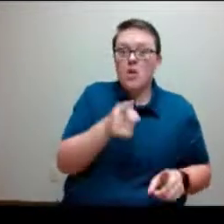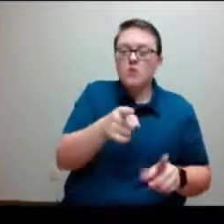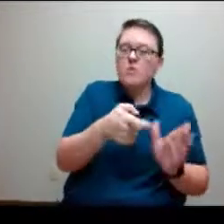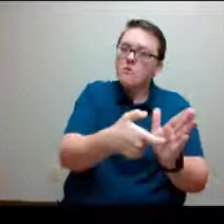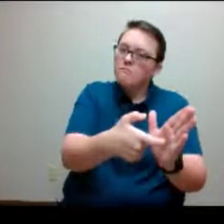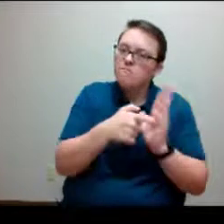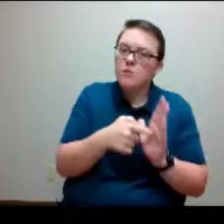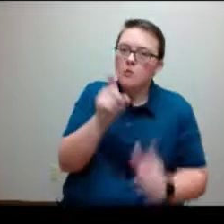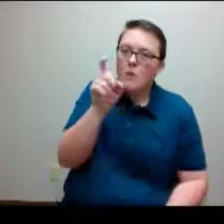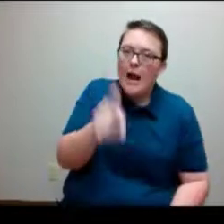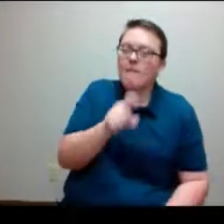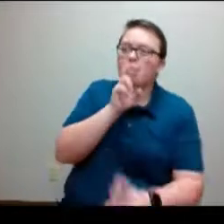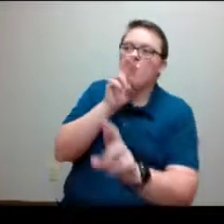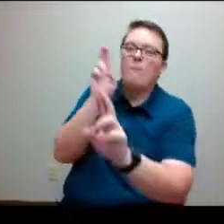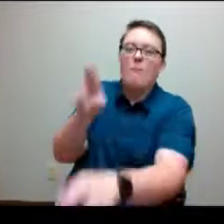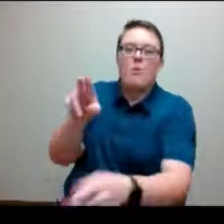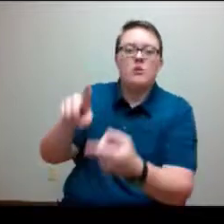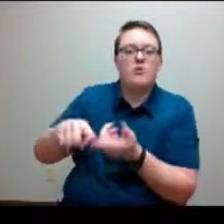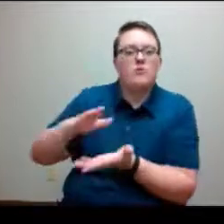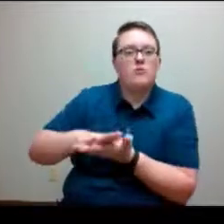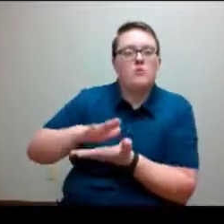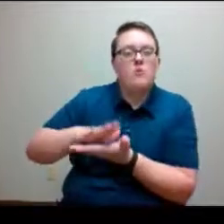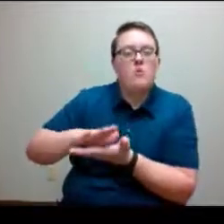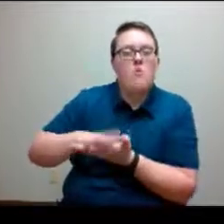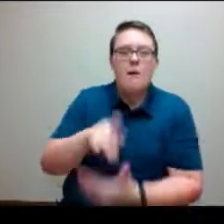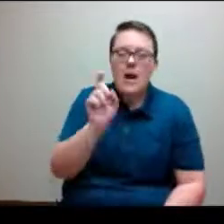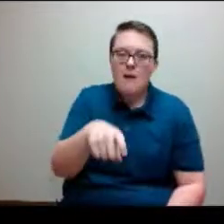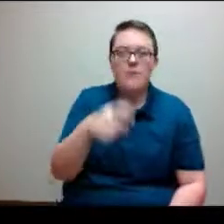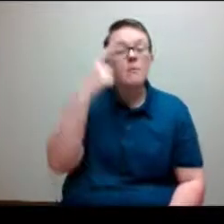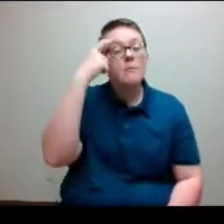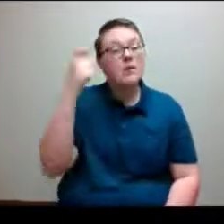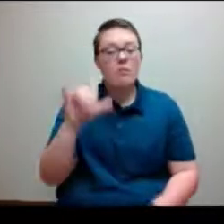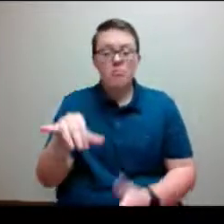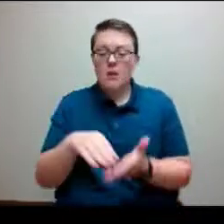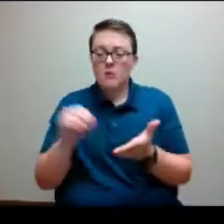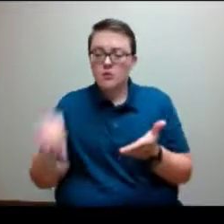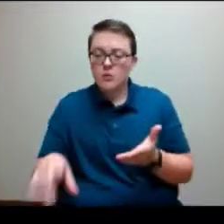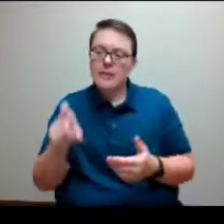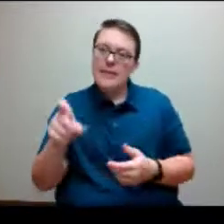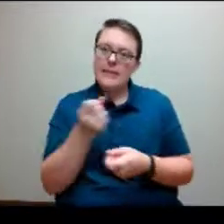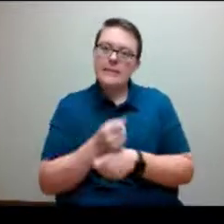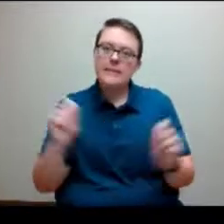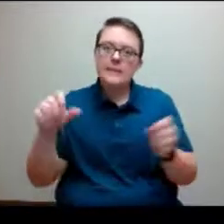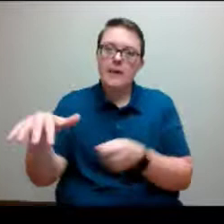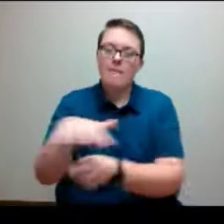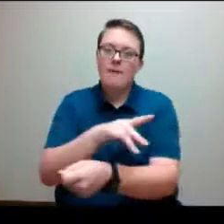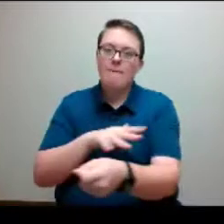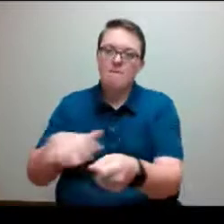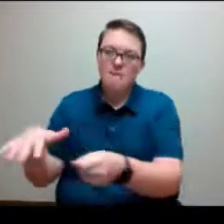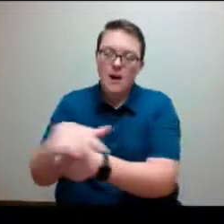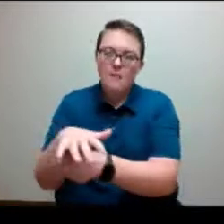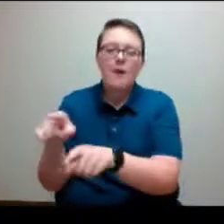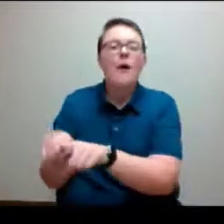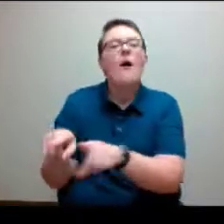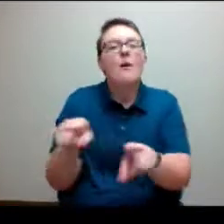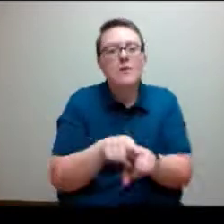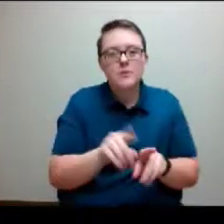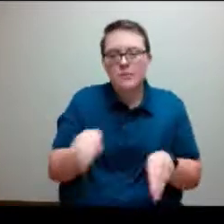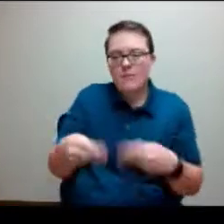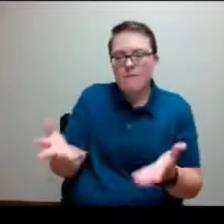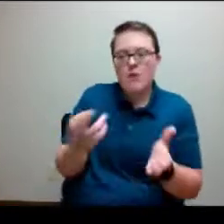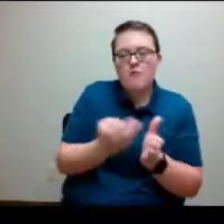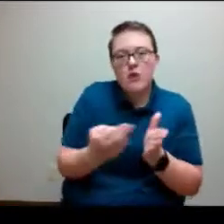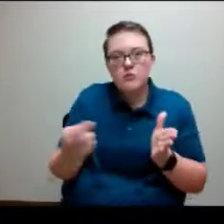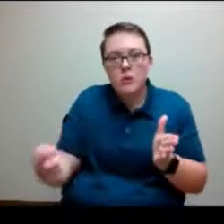that because we want to make sure that we get that student in a safe environment. But we also want to make sure that we provide them with resources and options.